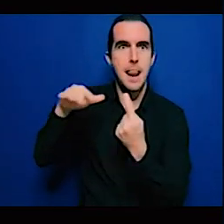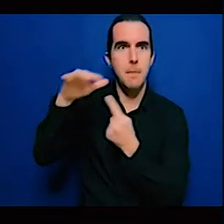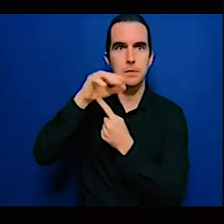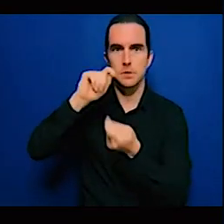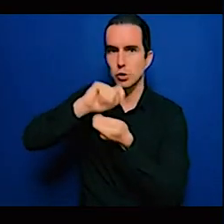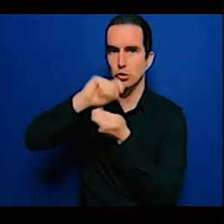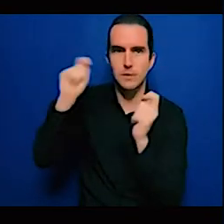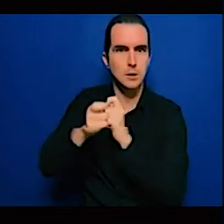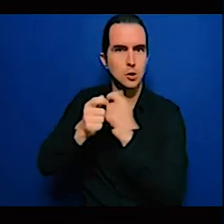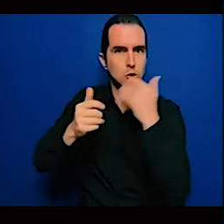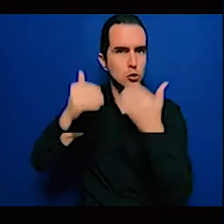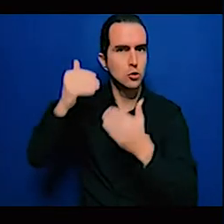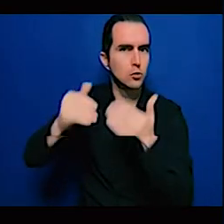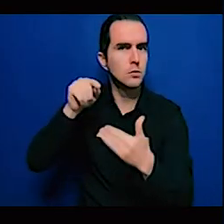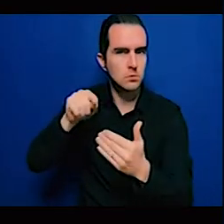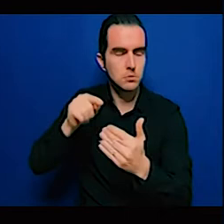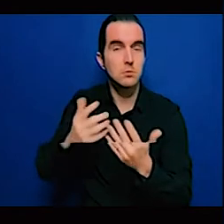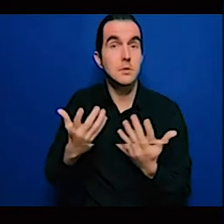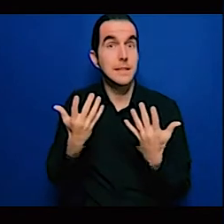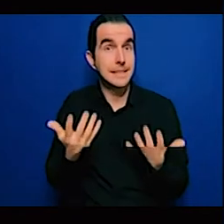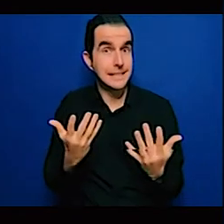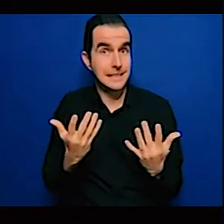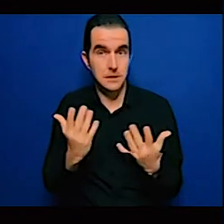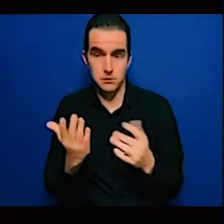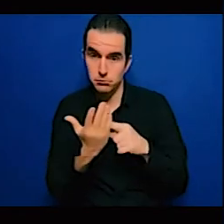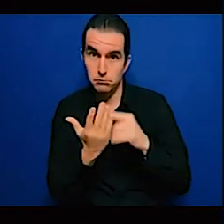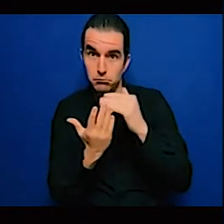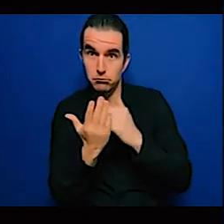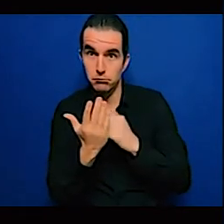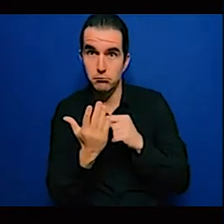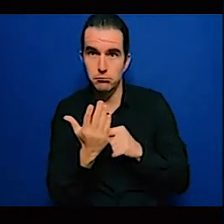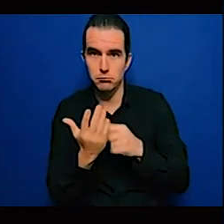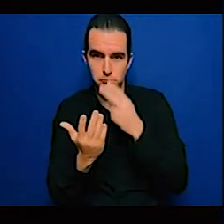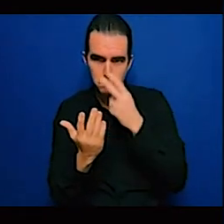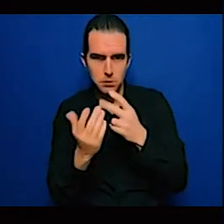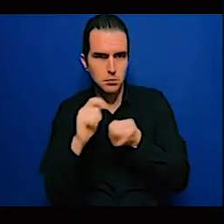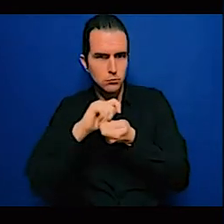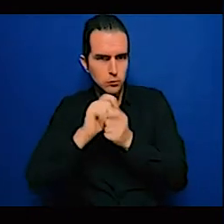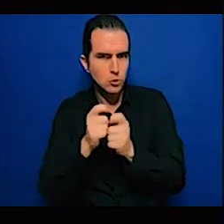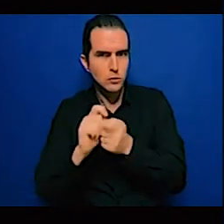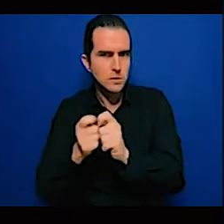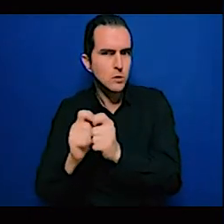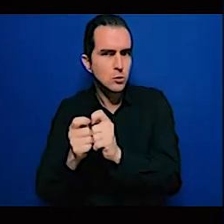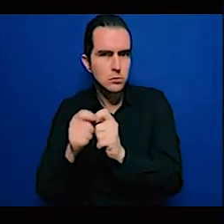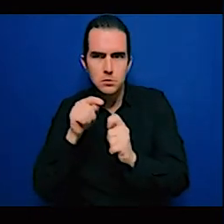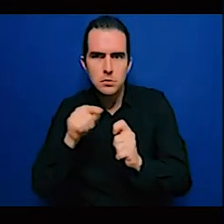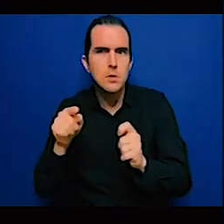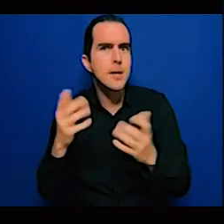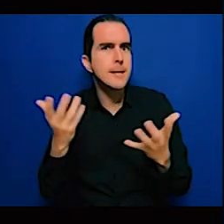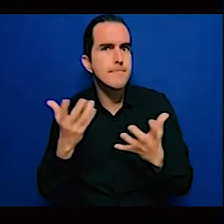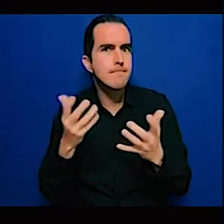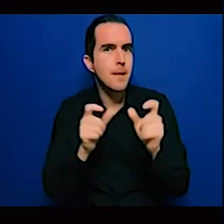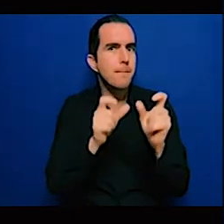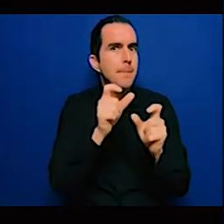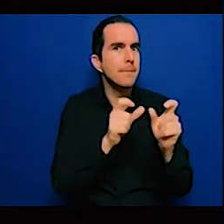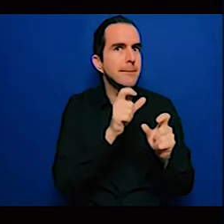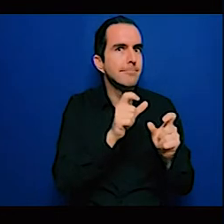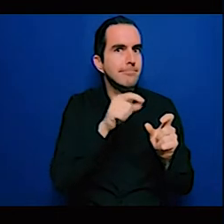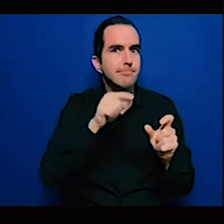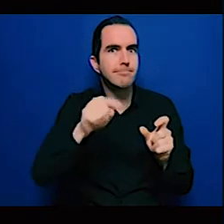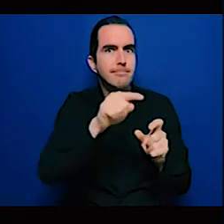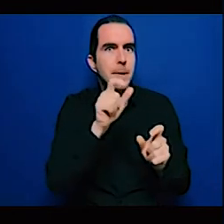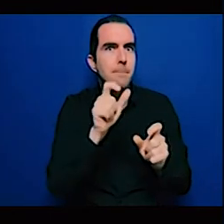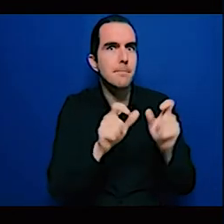And the next thing that I would like to convey is that if we want to respect the Paris Agreement, we need to